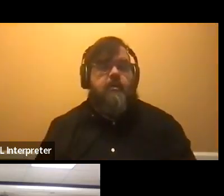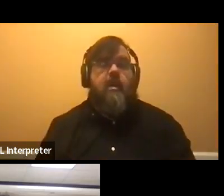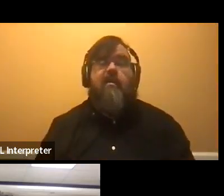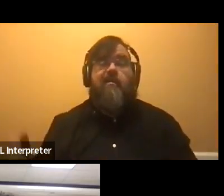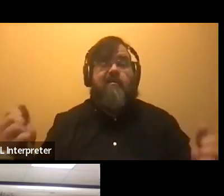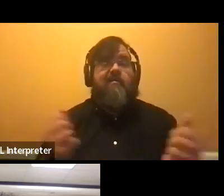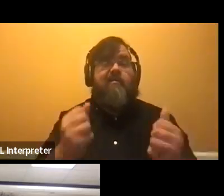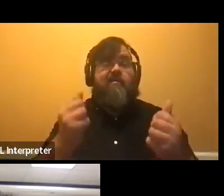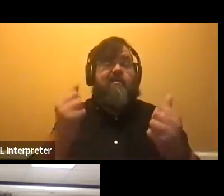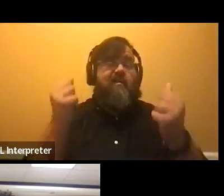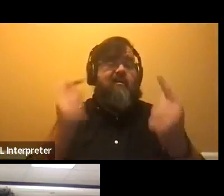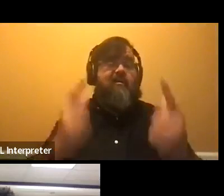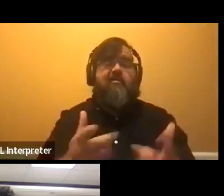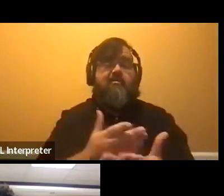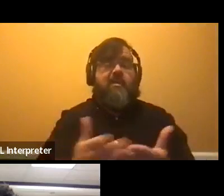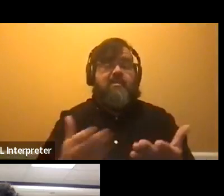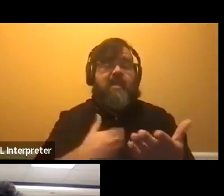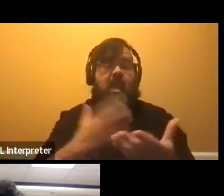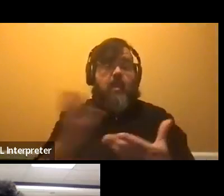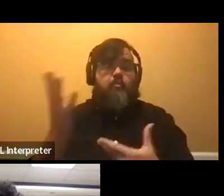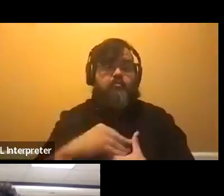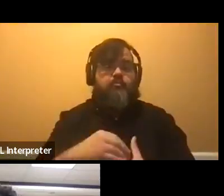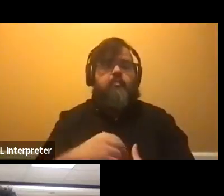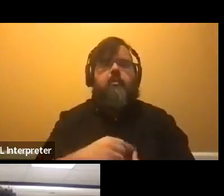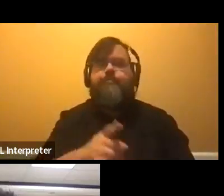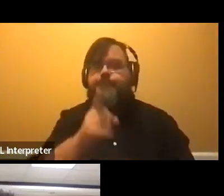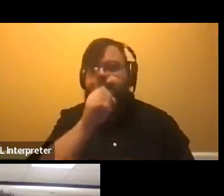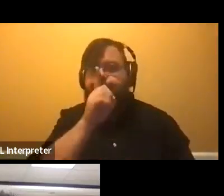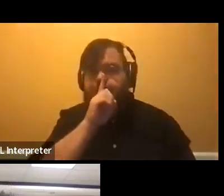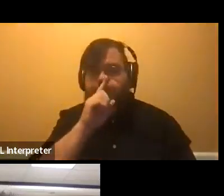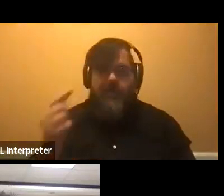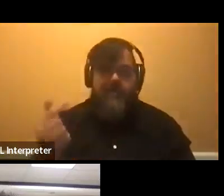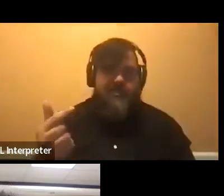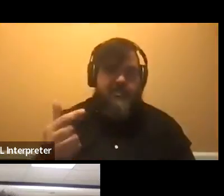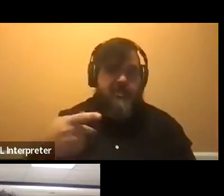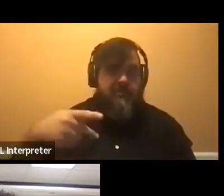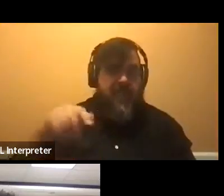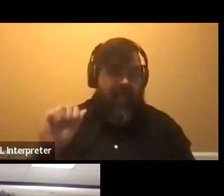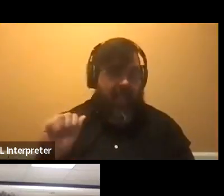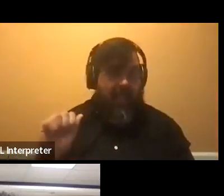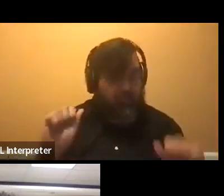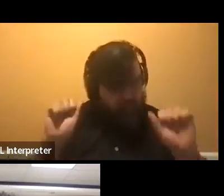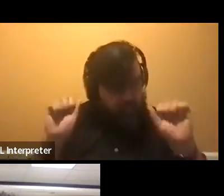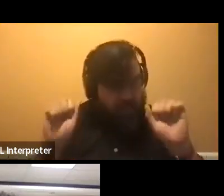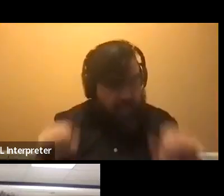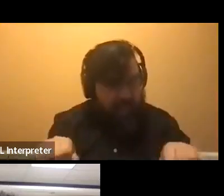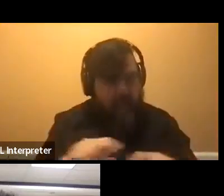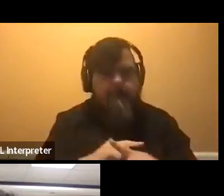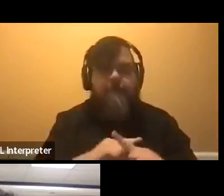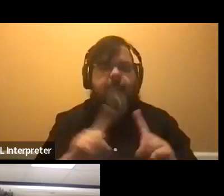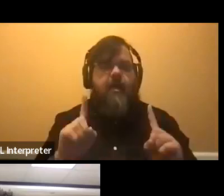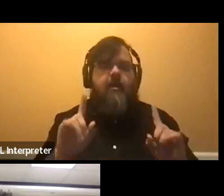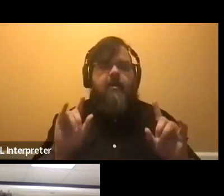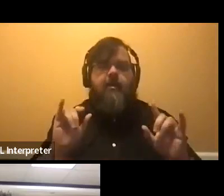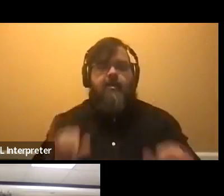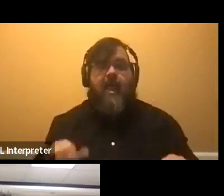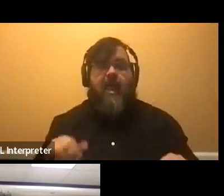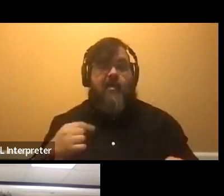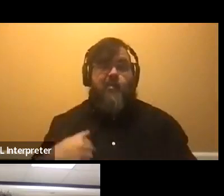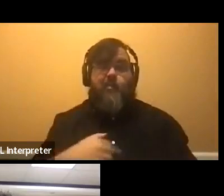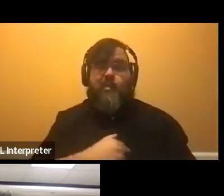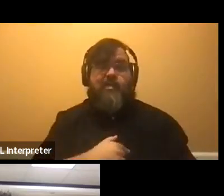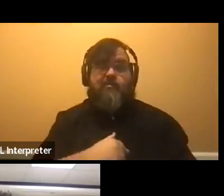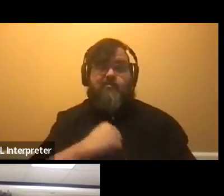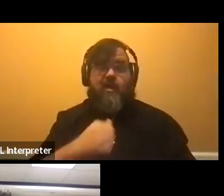resume. You don't have to include your GPA. I mean, you, you can put that at the top, but that's not something that we use to